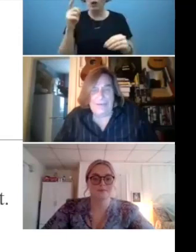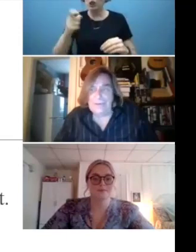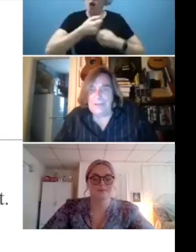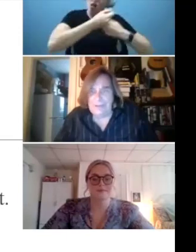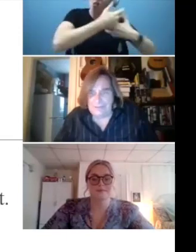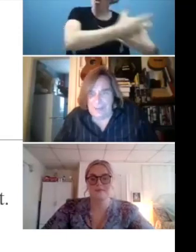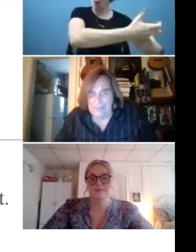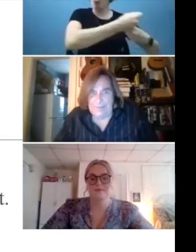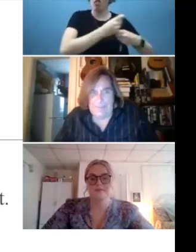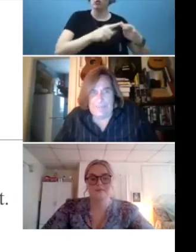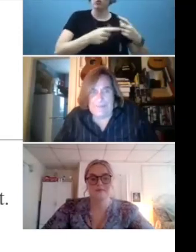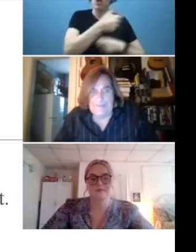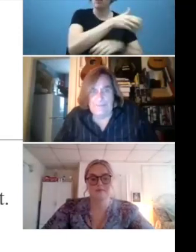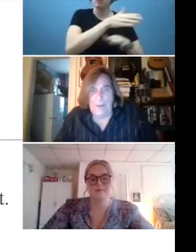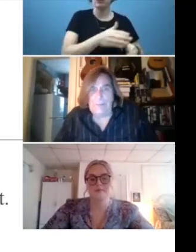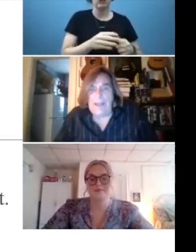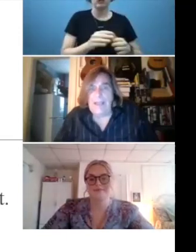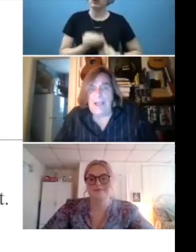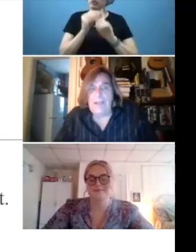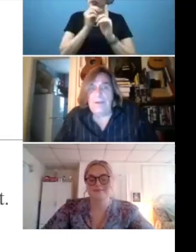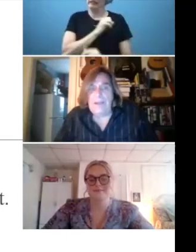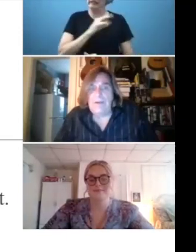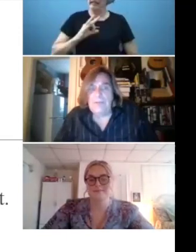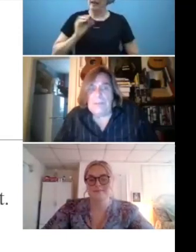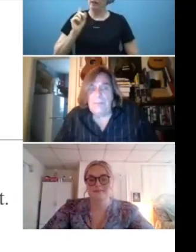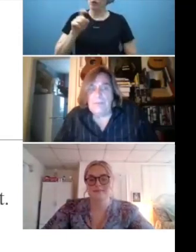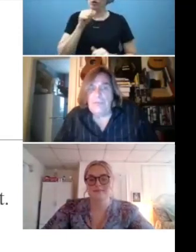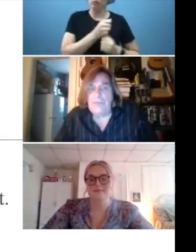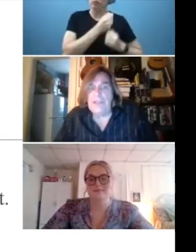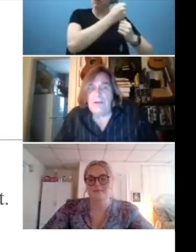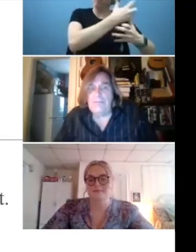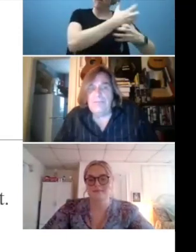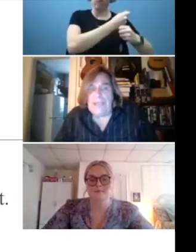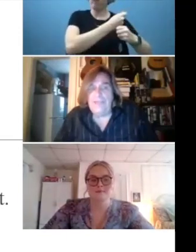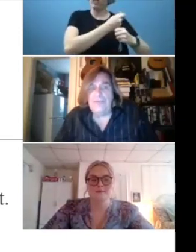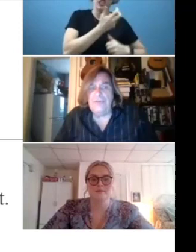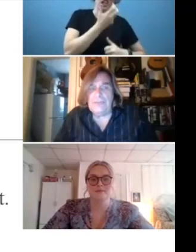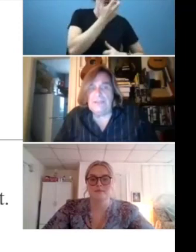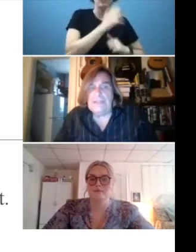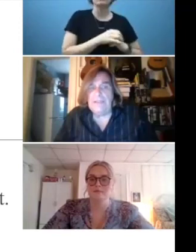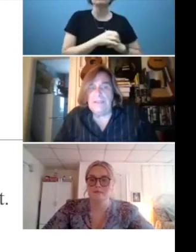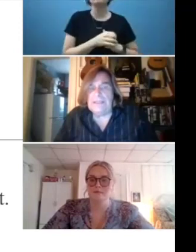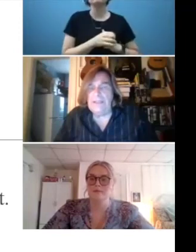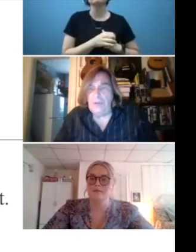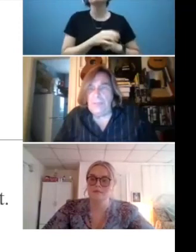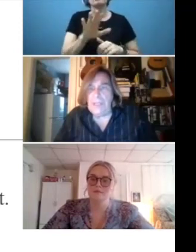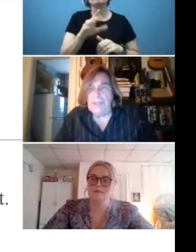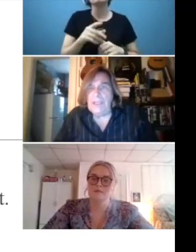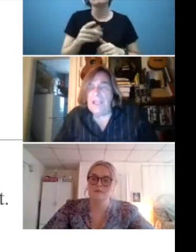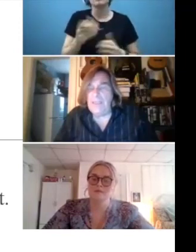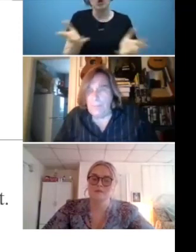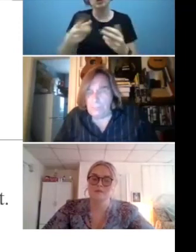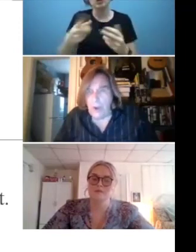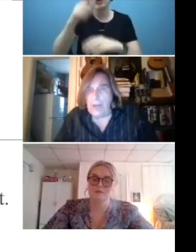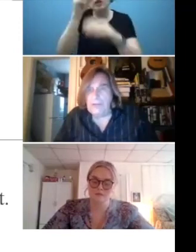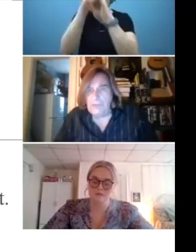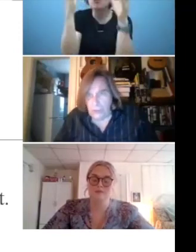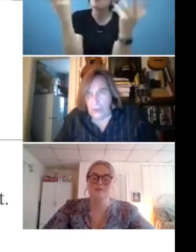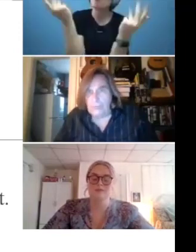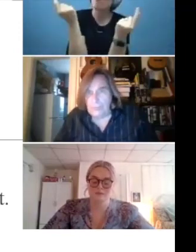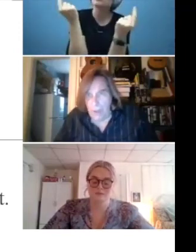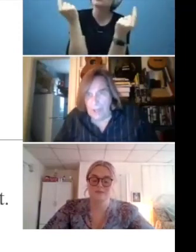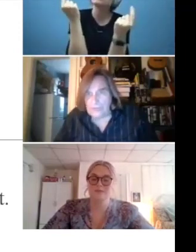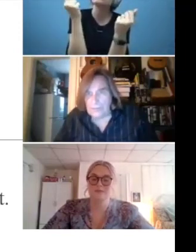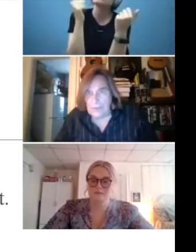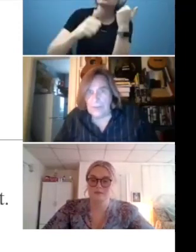And certainly not staff. So, but I, I would encourage people to think of dangerous, illegal, and inhumane in the broadest